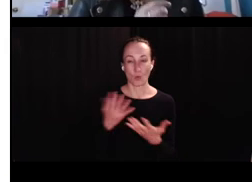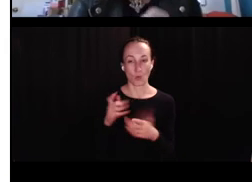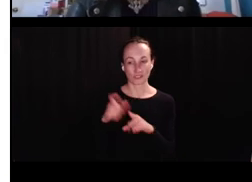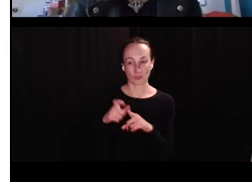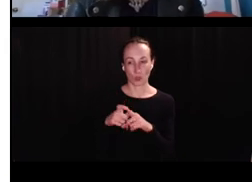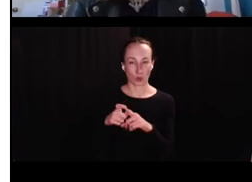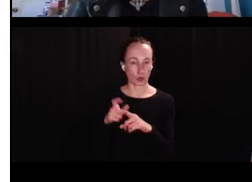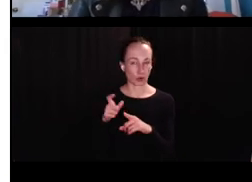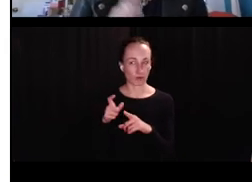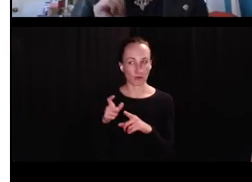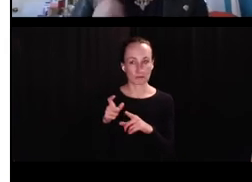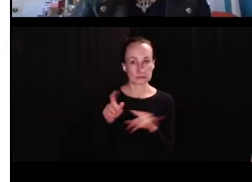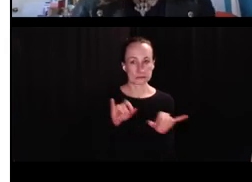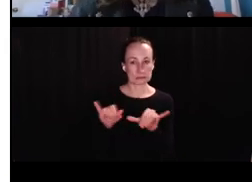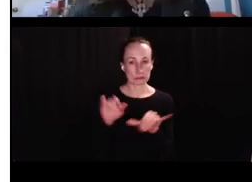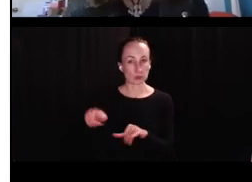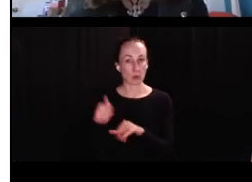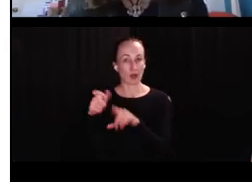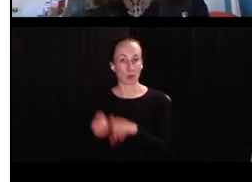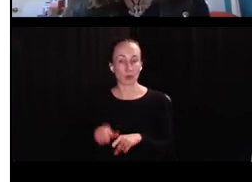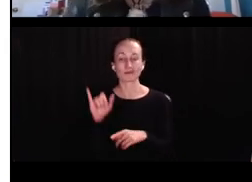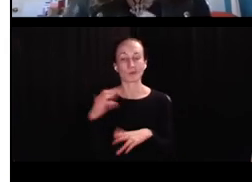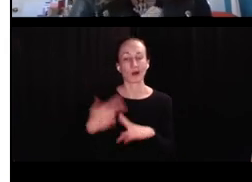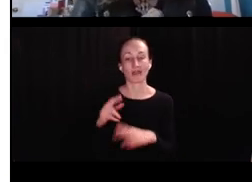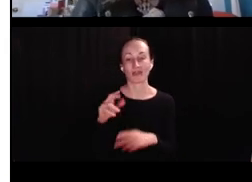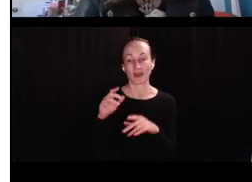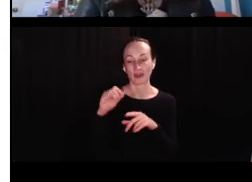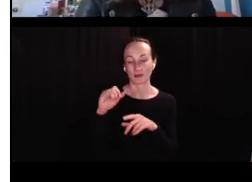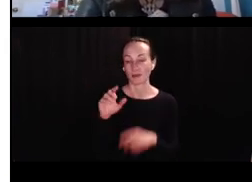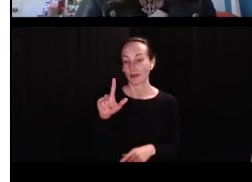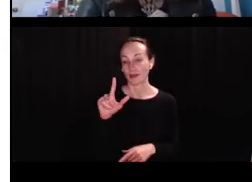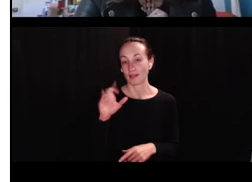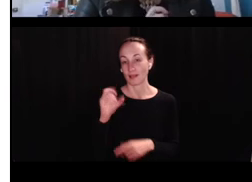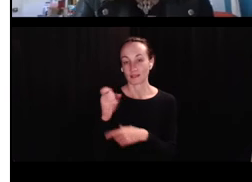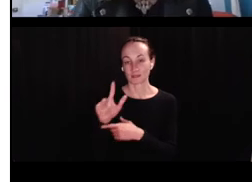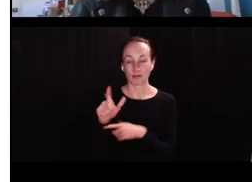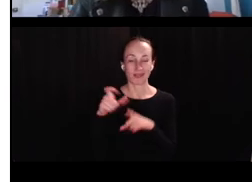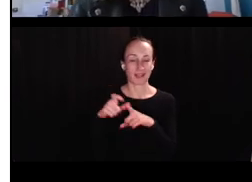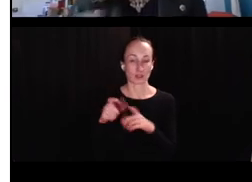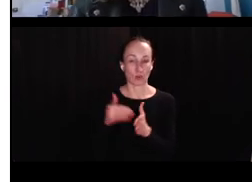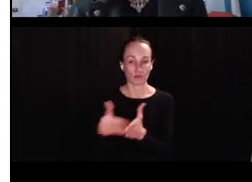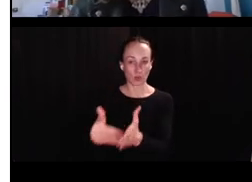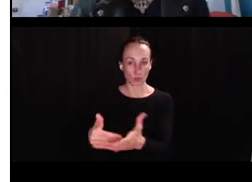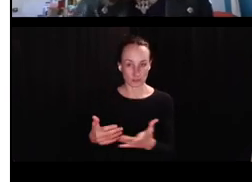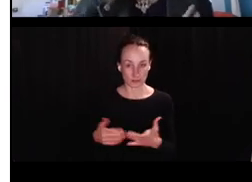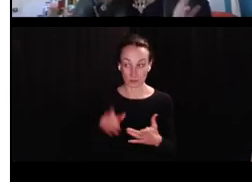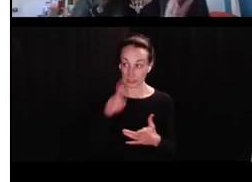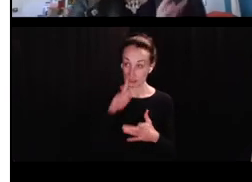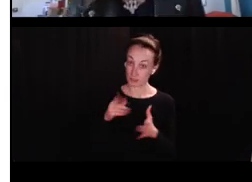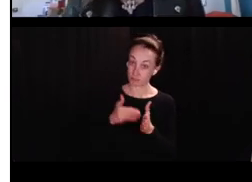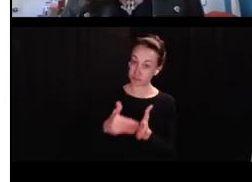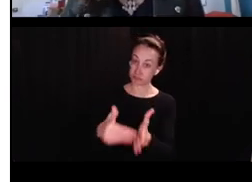important. And then lastly, the, what is the word like compared to other words? So lexical frequency